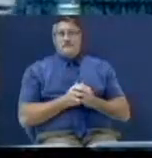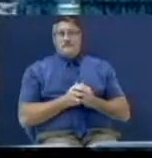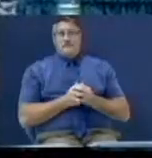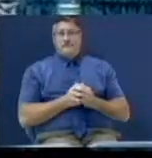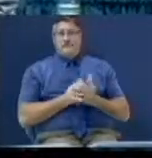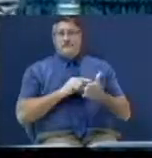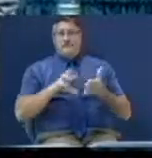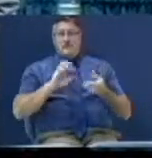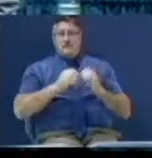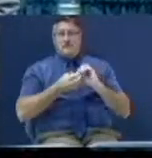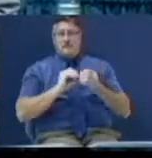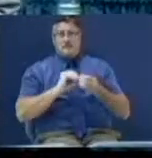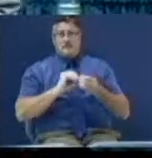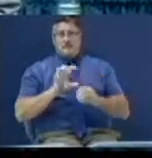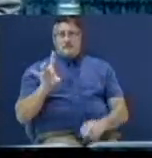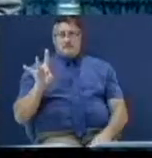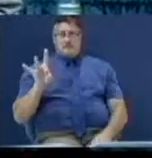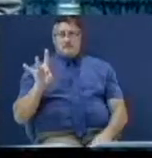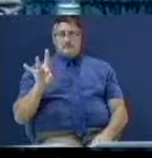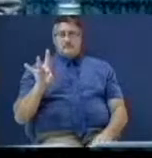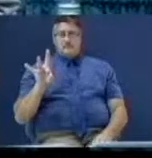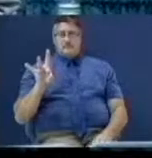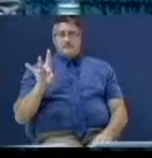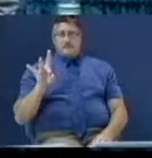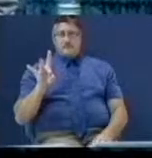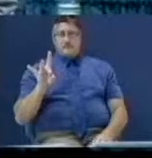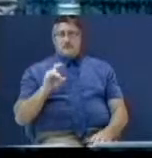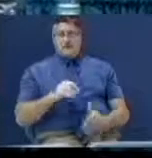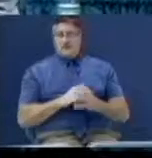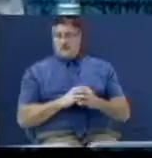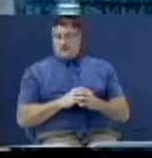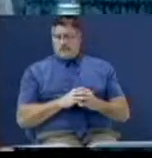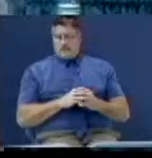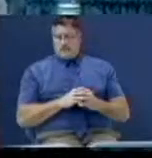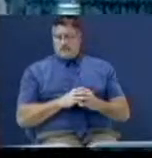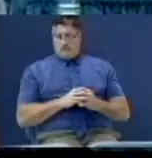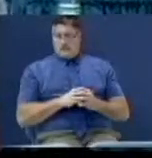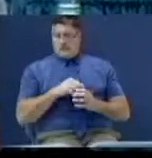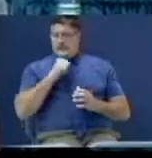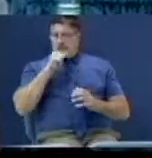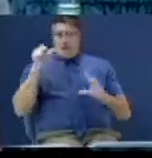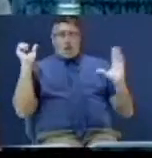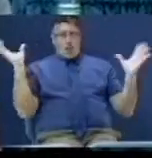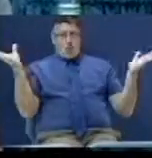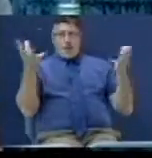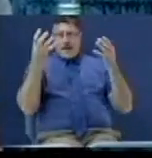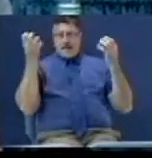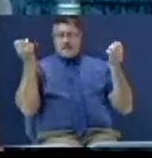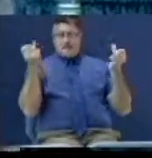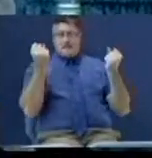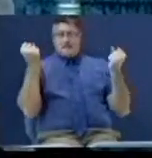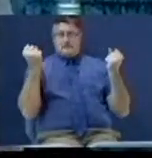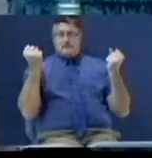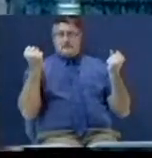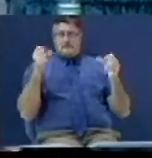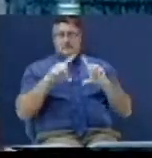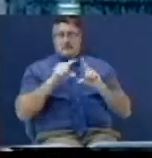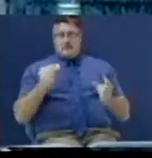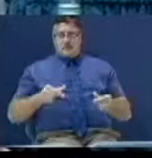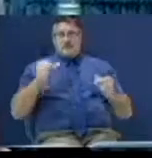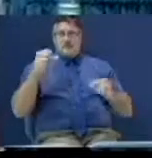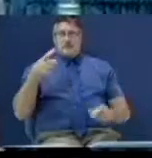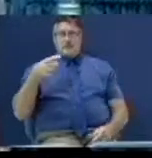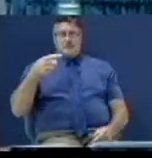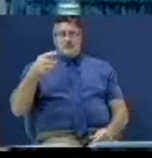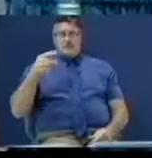In verse 8, look at it. And prevail not, he didn't win. And the great dragon was